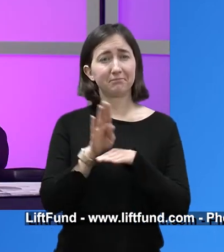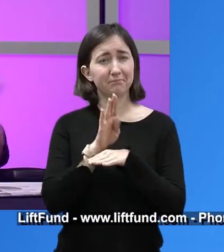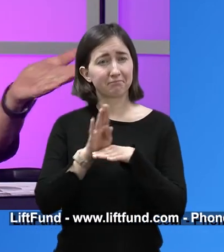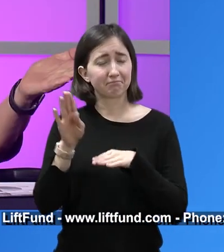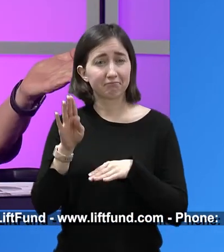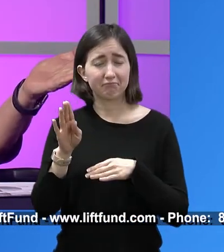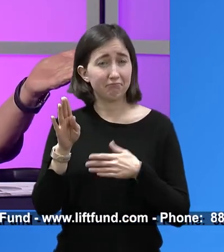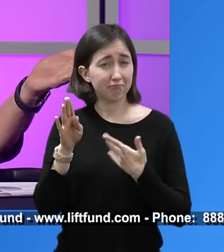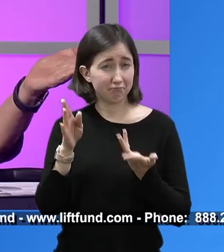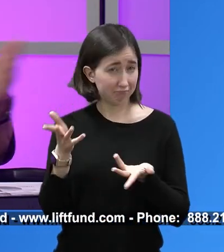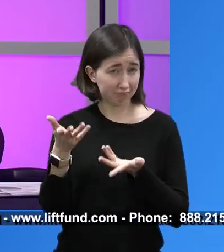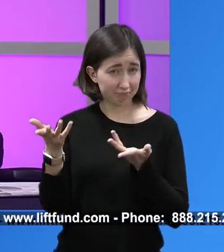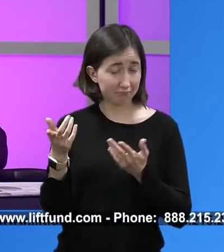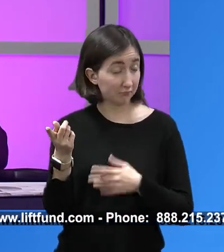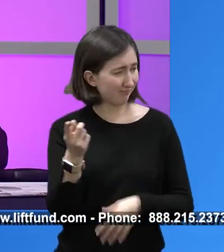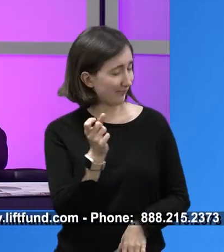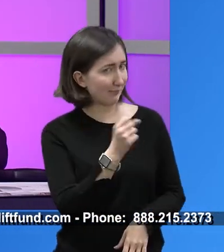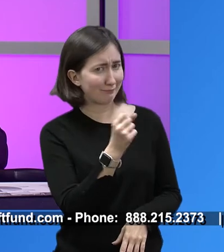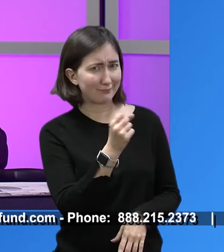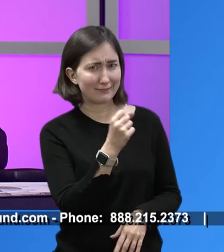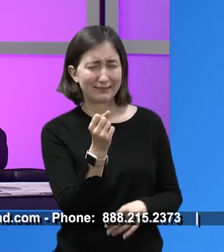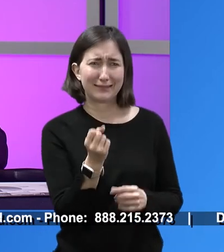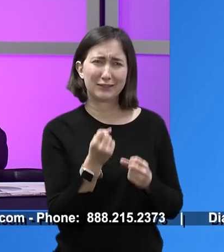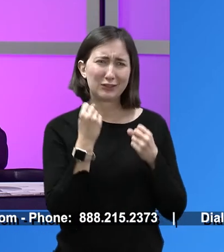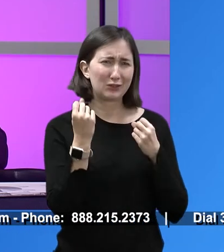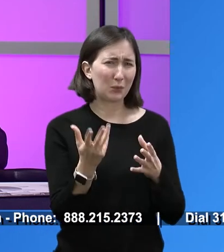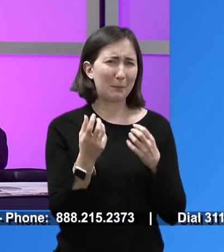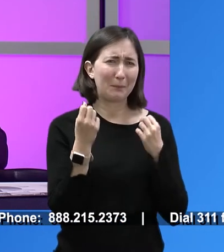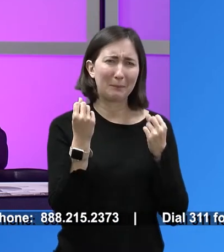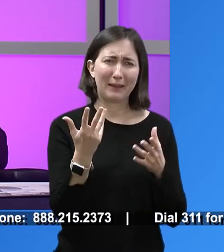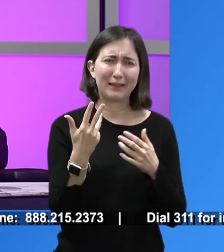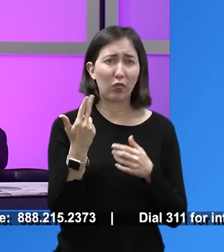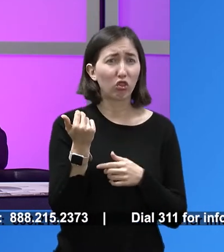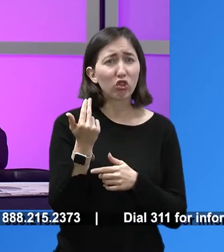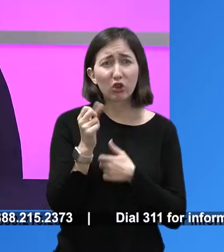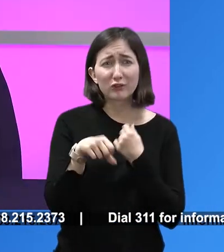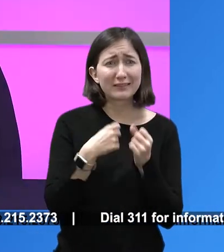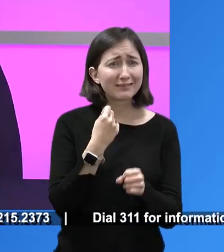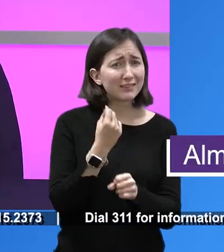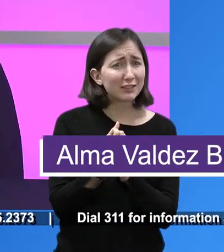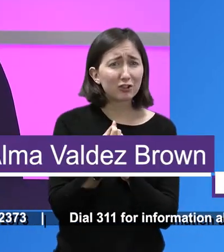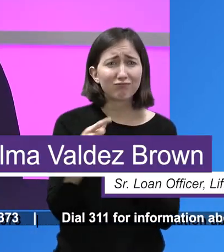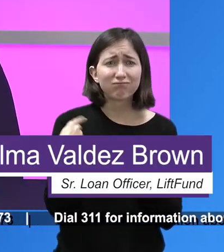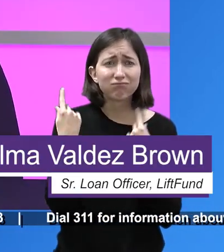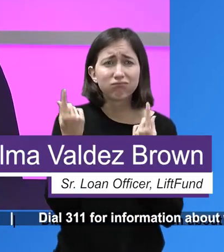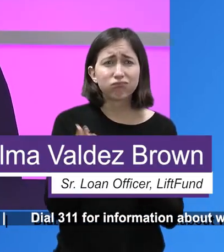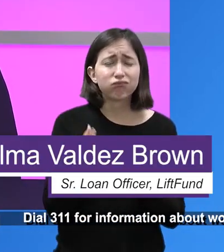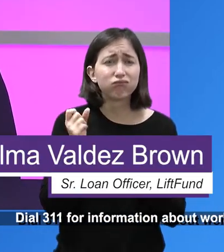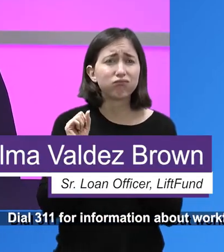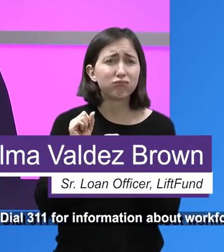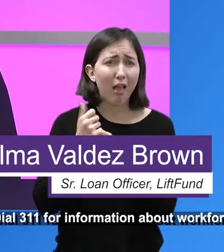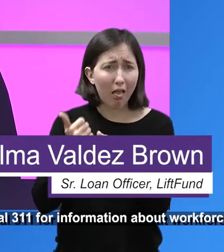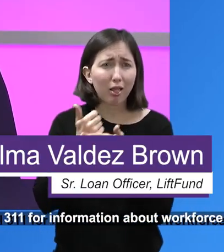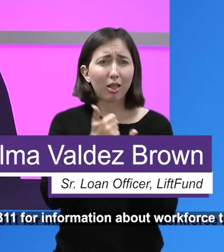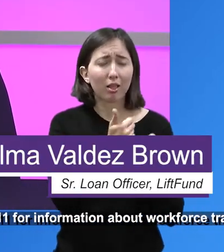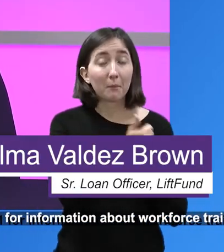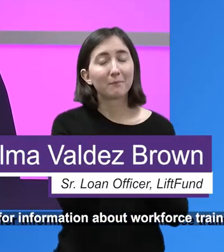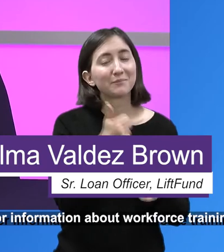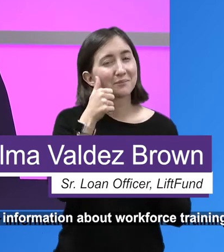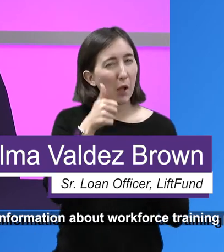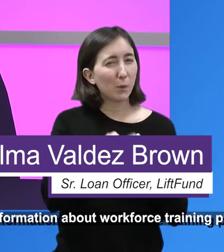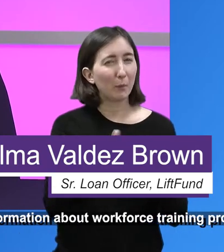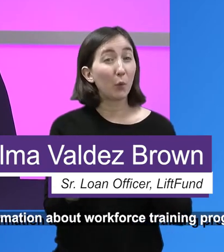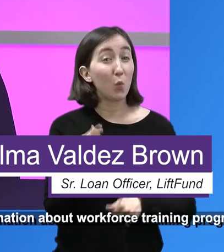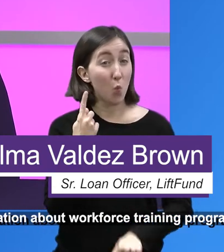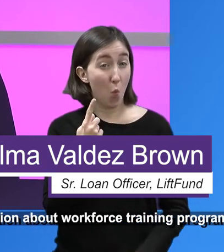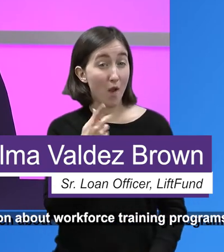So what's another story that comes to mind of a business that you've helped? Gosh, there are so many. Having been here 13 years,